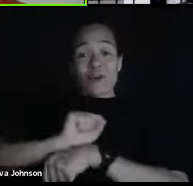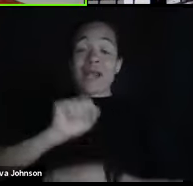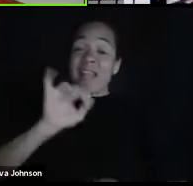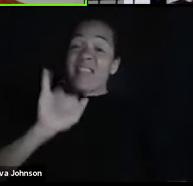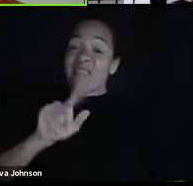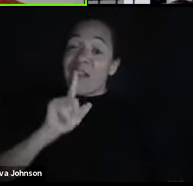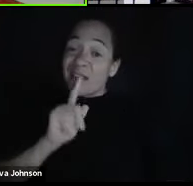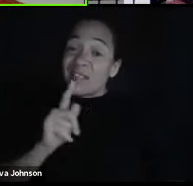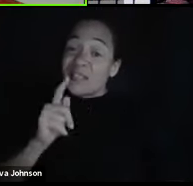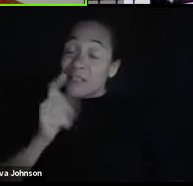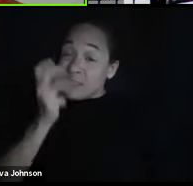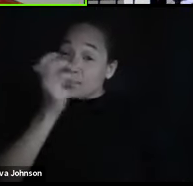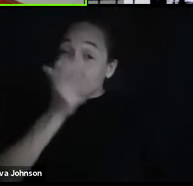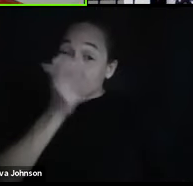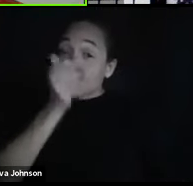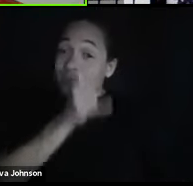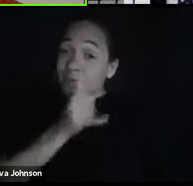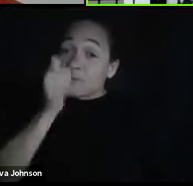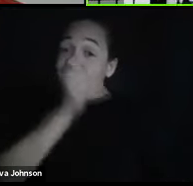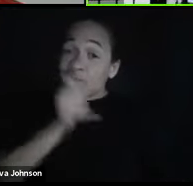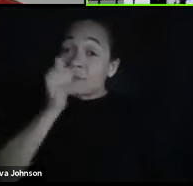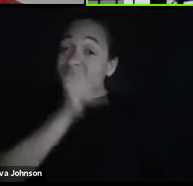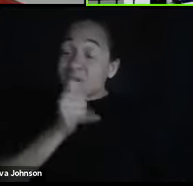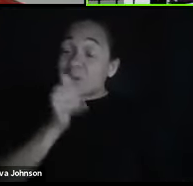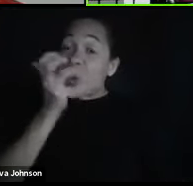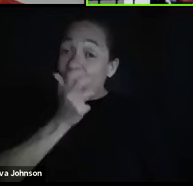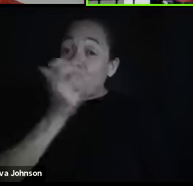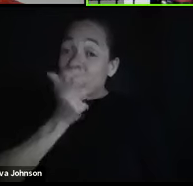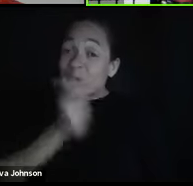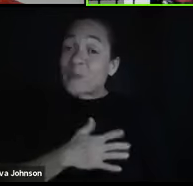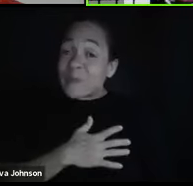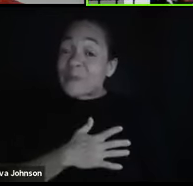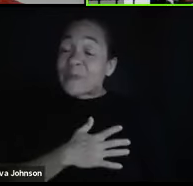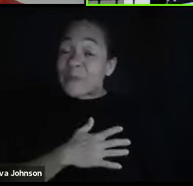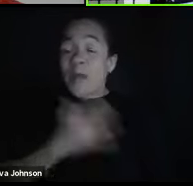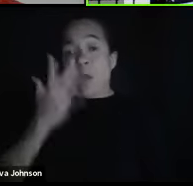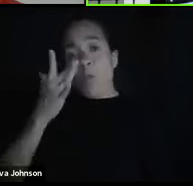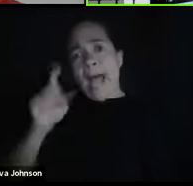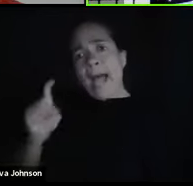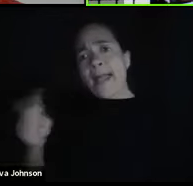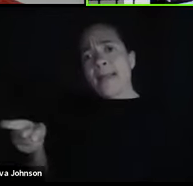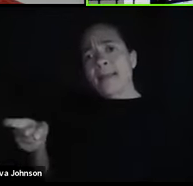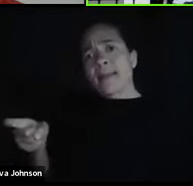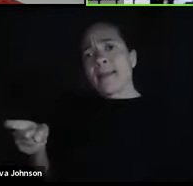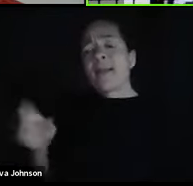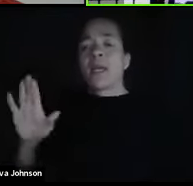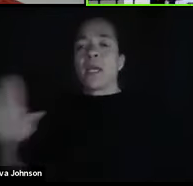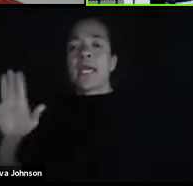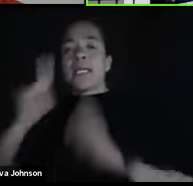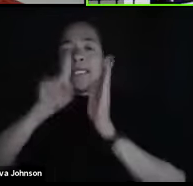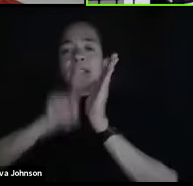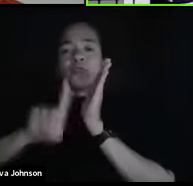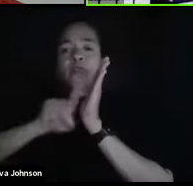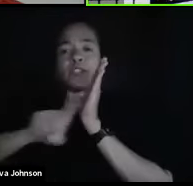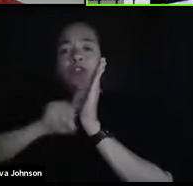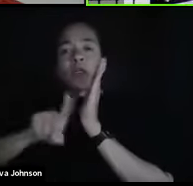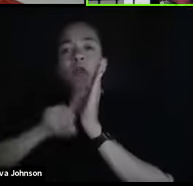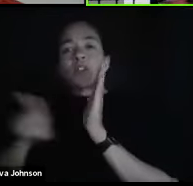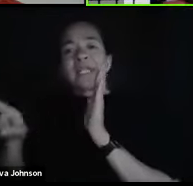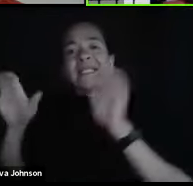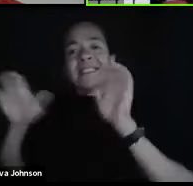big, big deal. And he received that because of the research he did as an undergraduate.